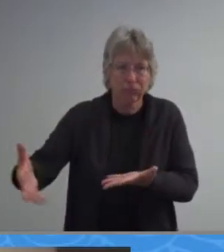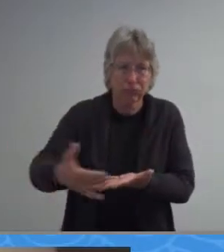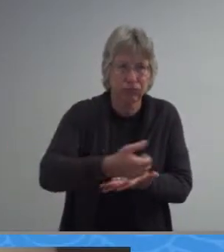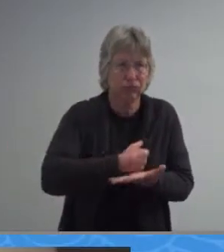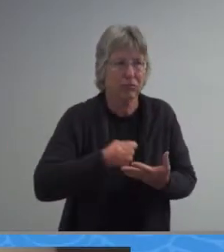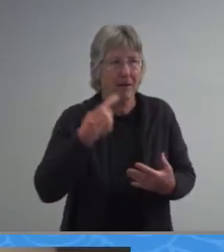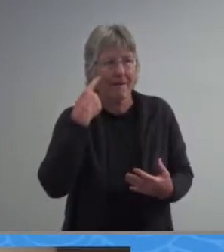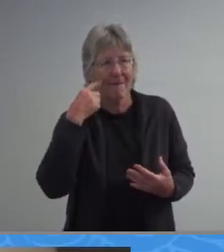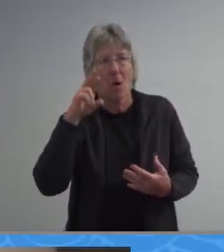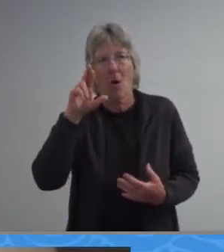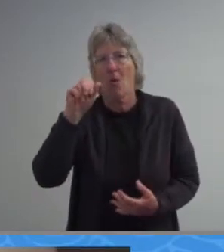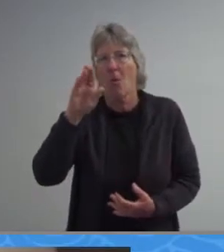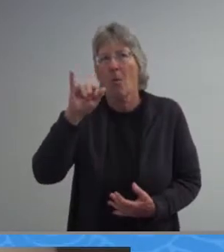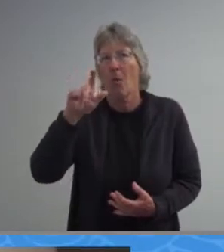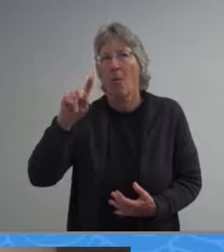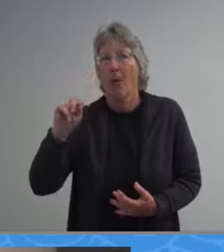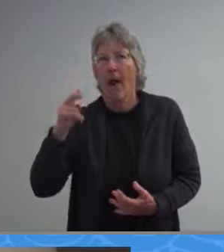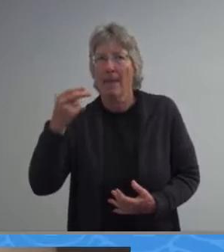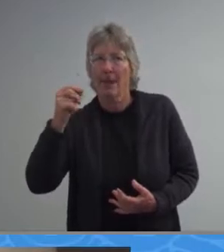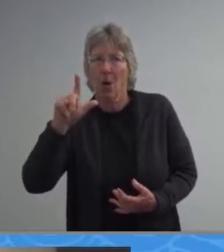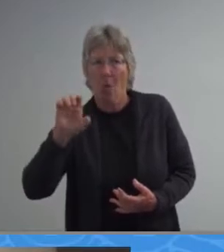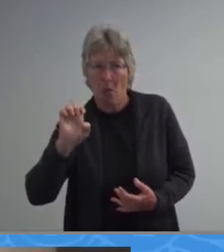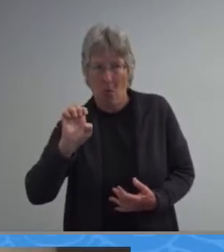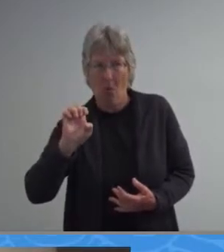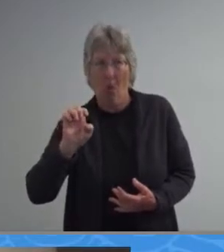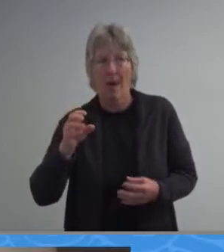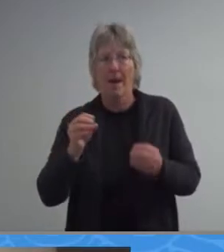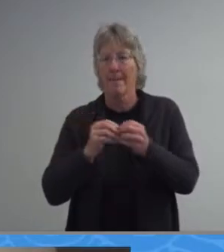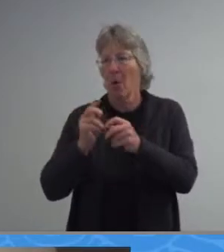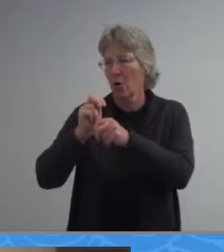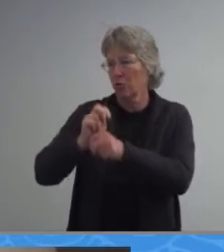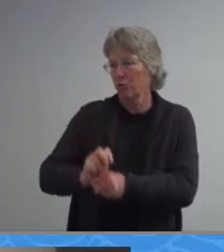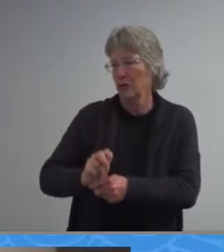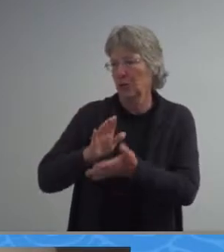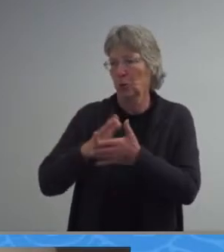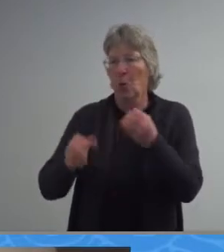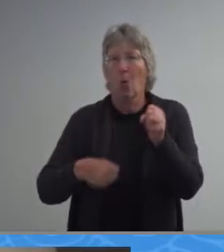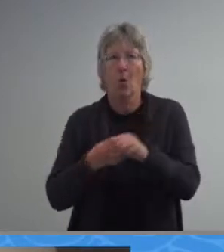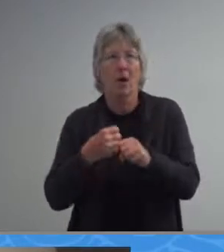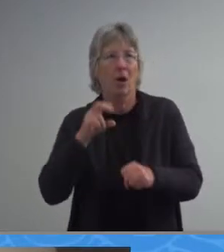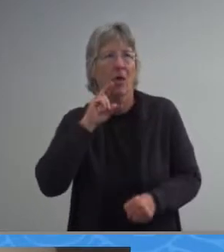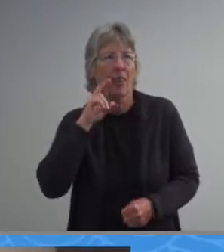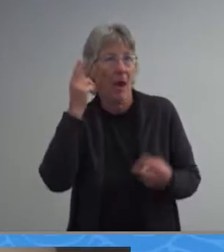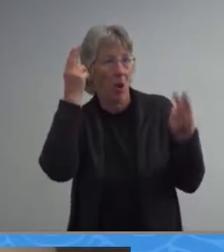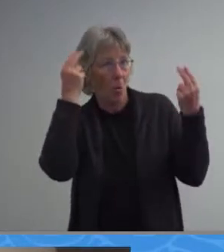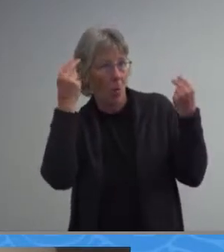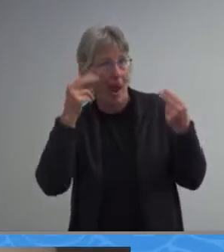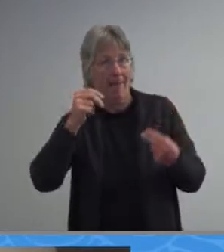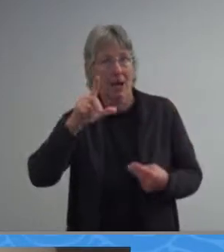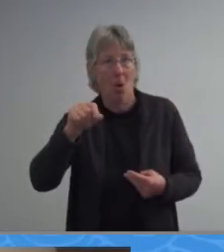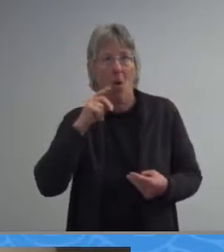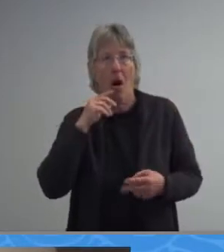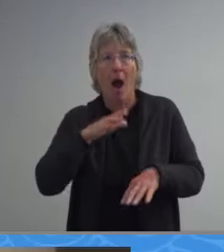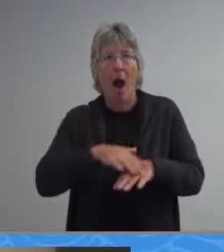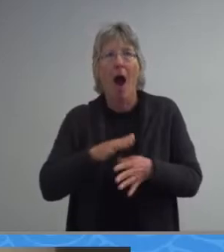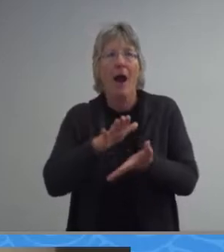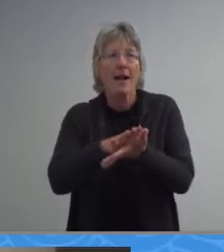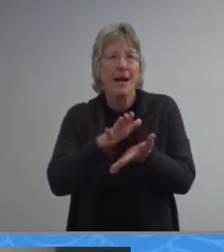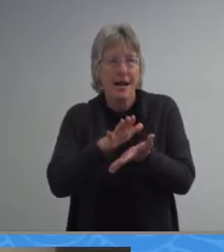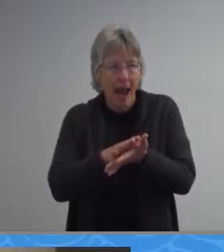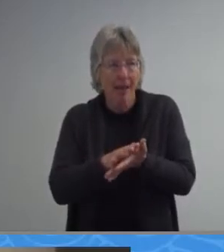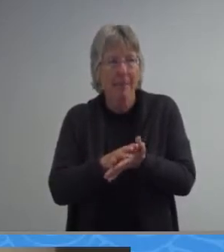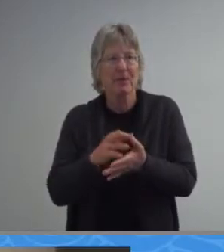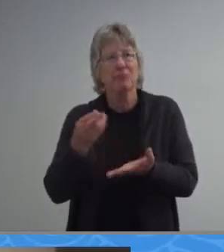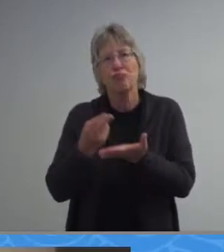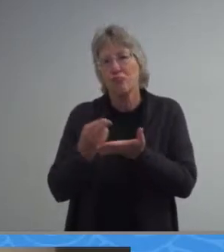rabbit hole in a more traditional school year the rabbit hole is an on-campus resource center for students to receive school